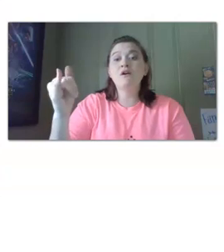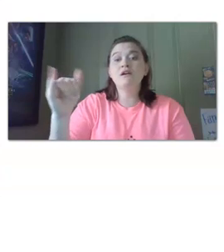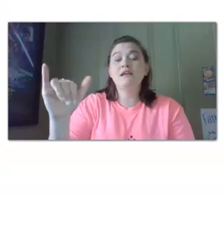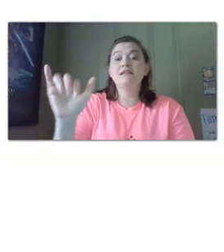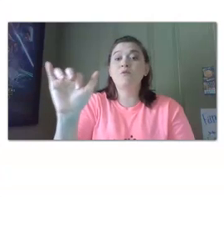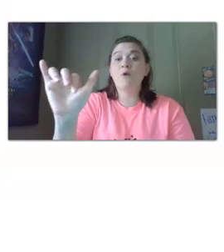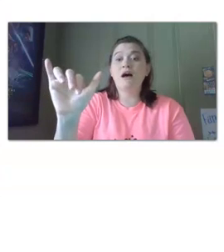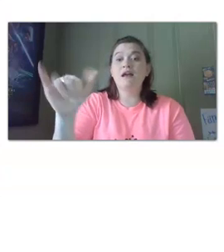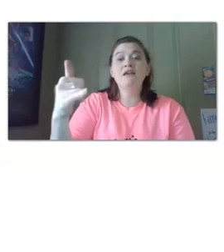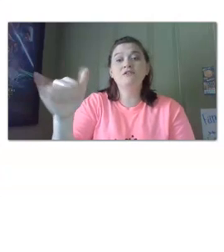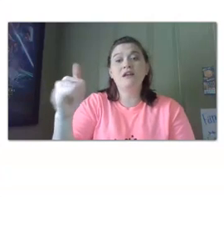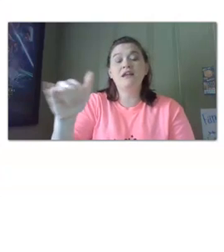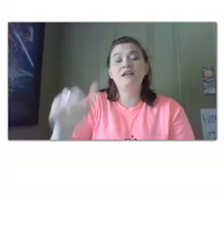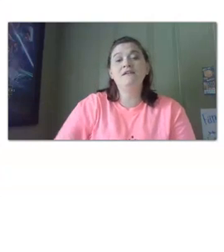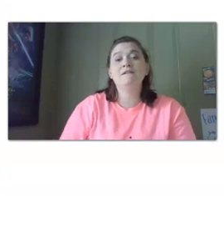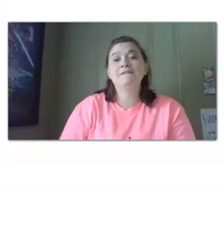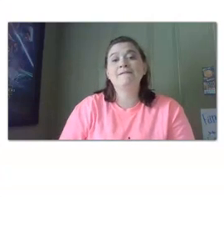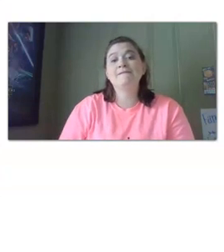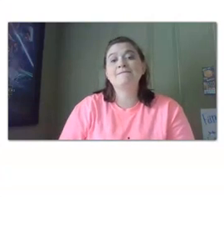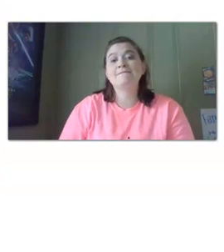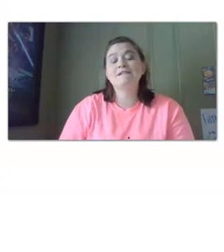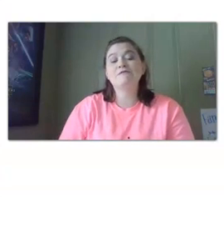is a y shaking